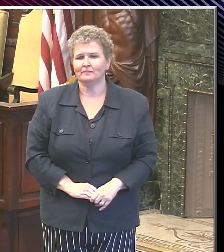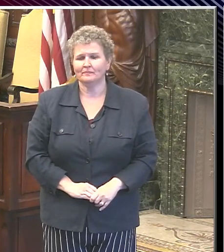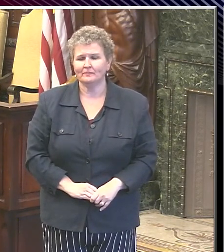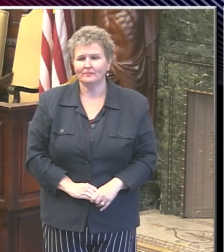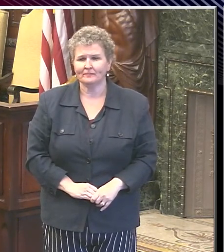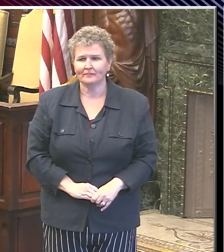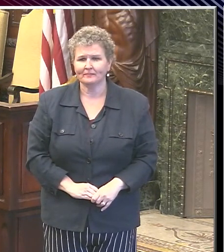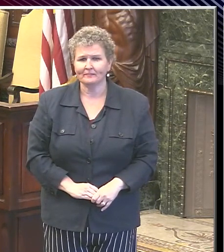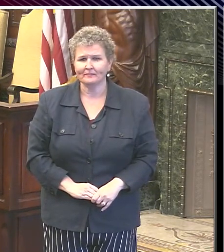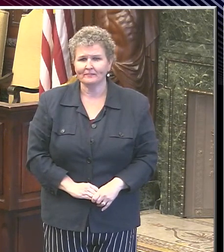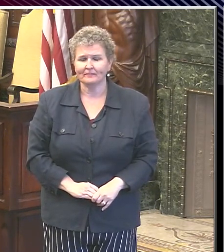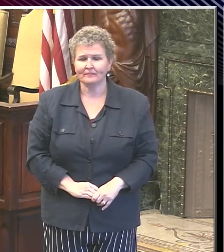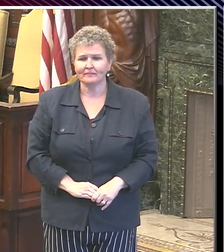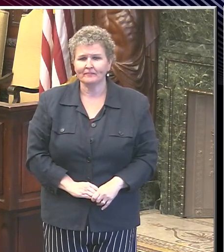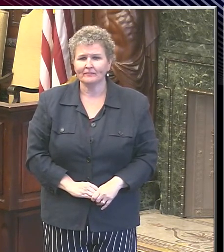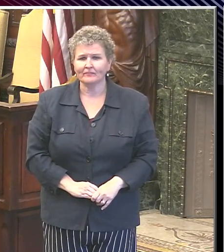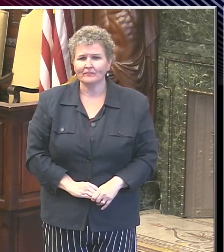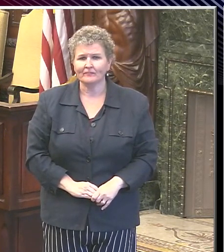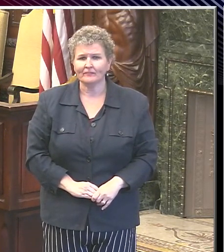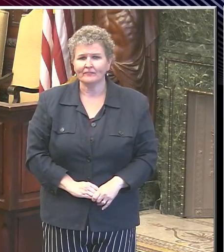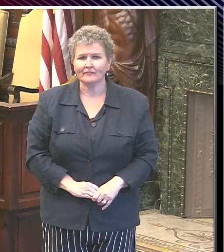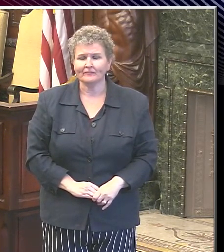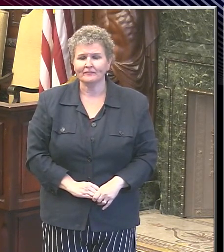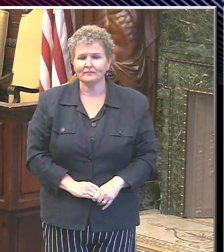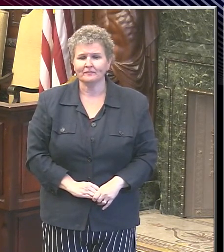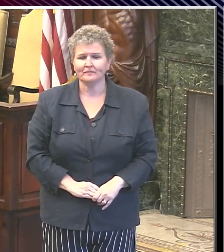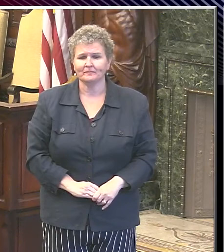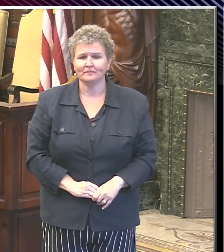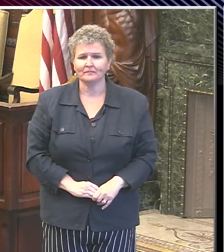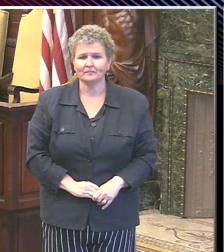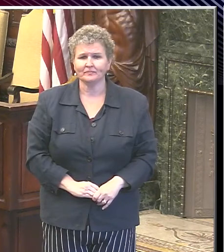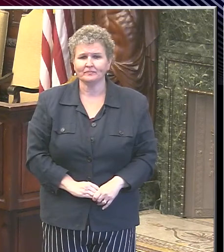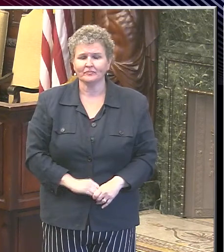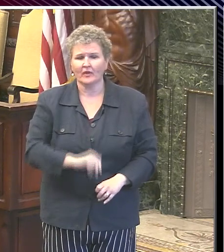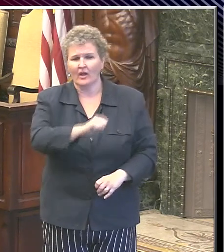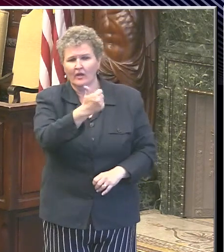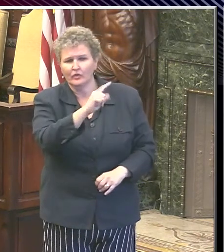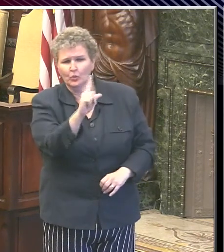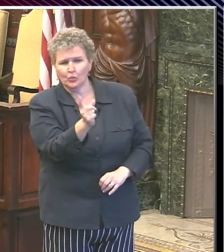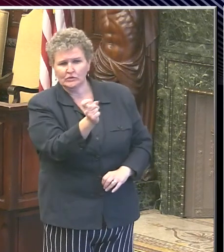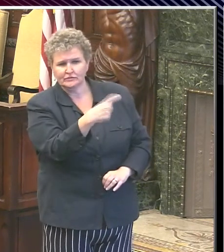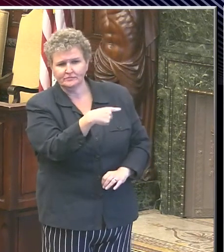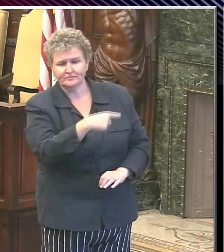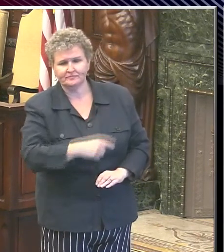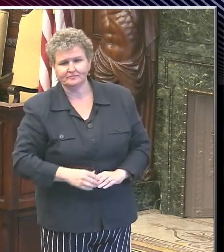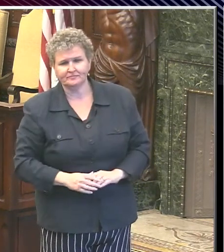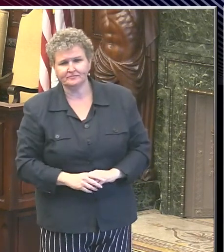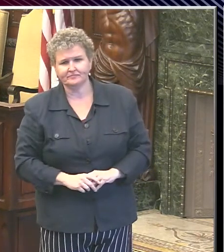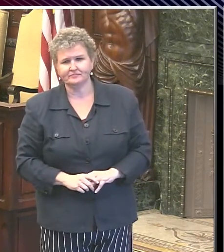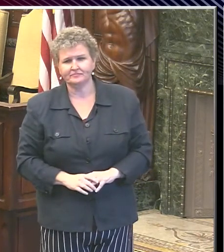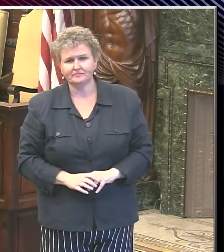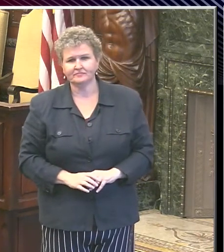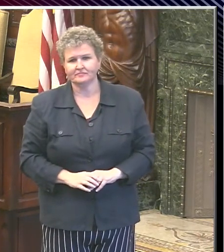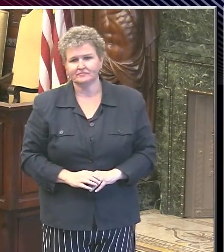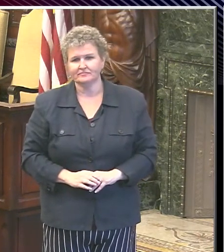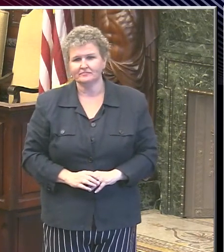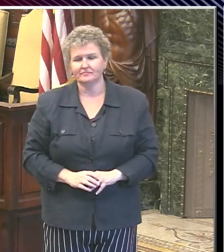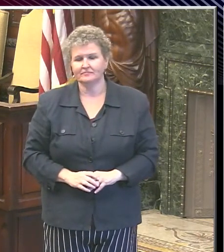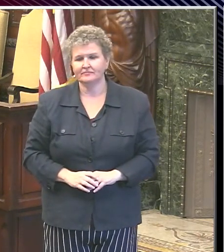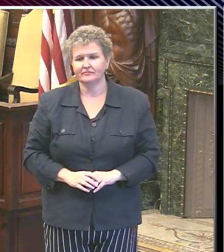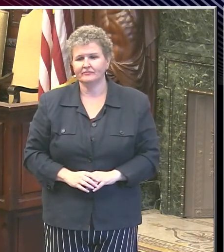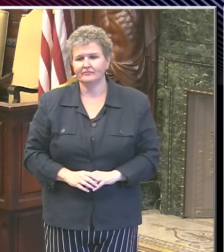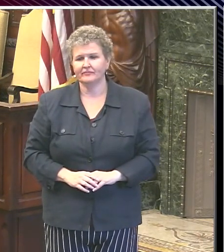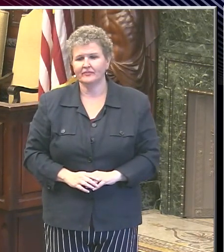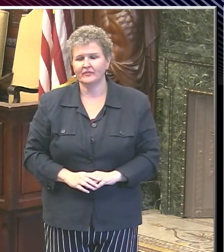So I was trying to unmute myself. Am I unmuted? Sorry, we're in the van, so it's a little complicated. So you're